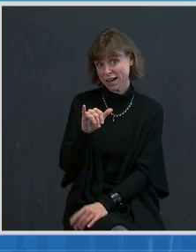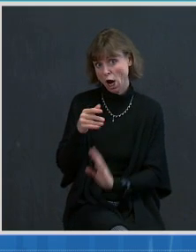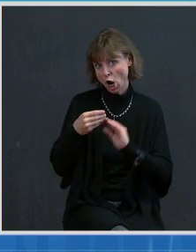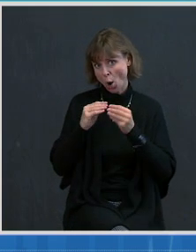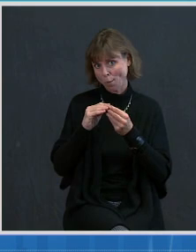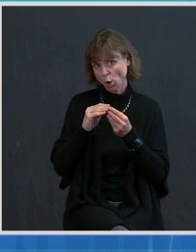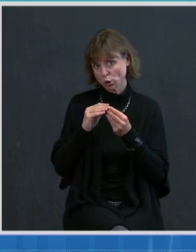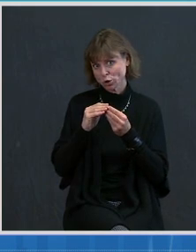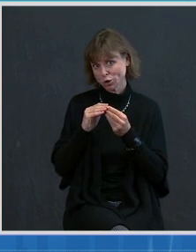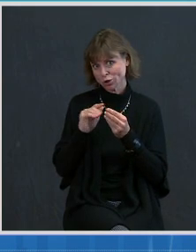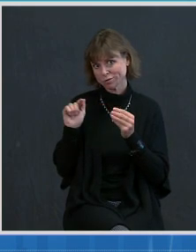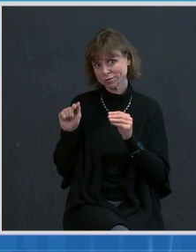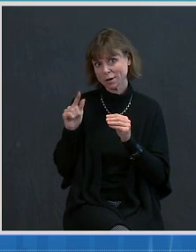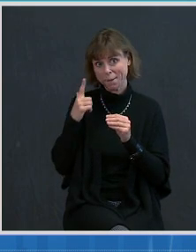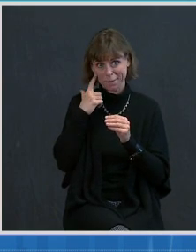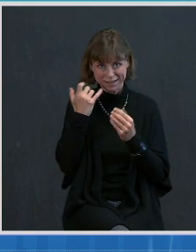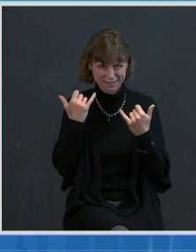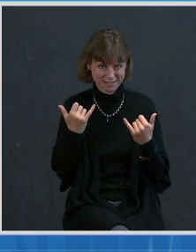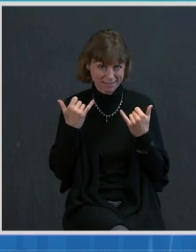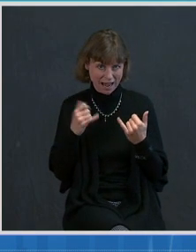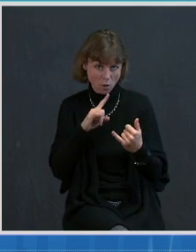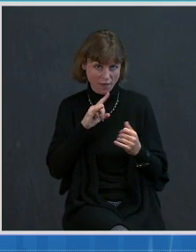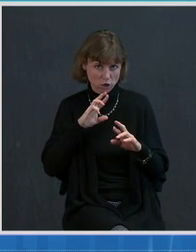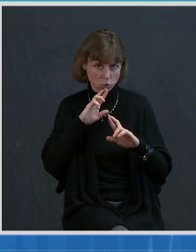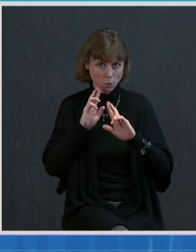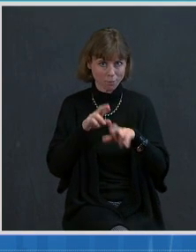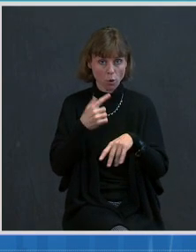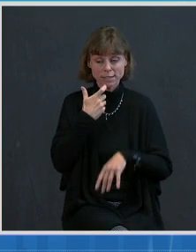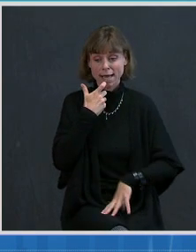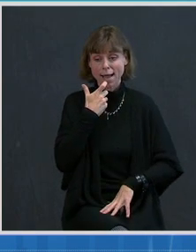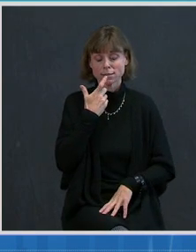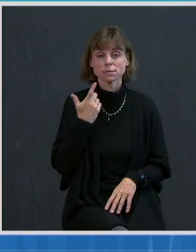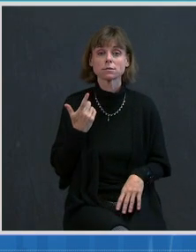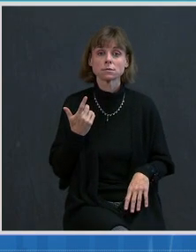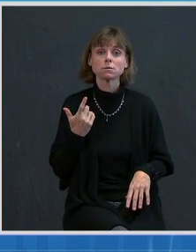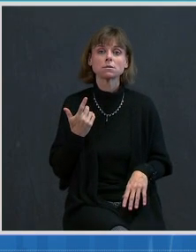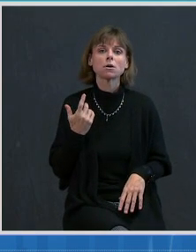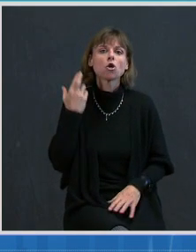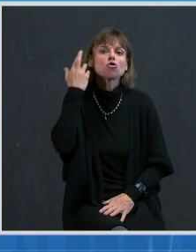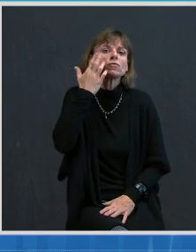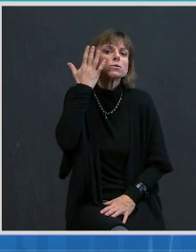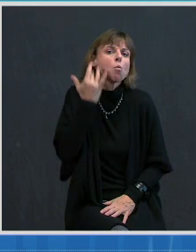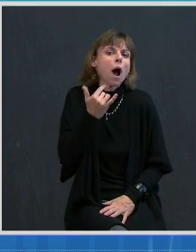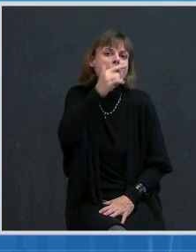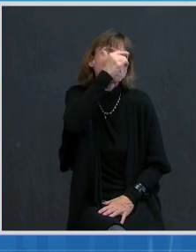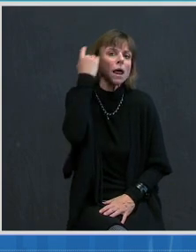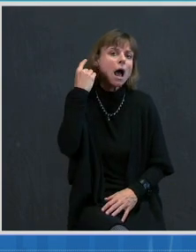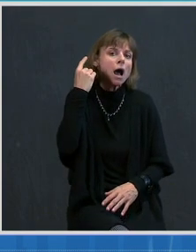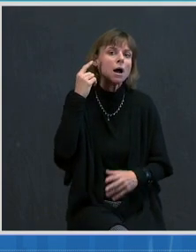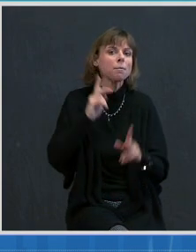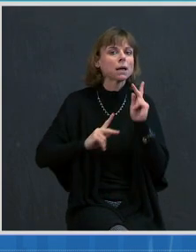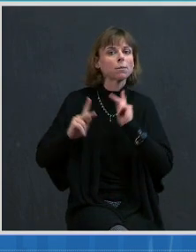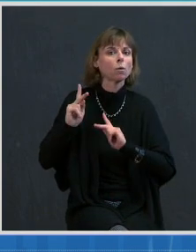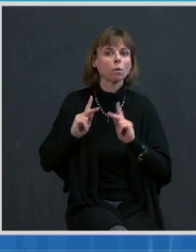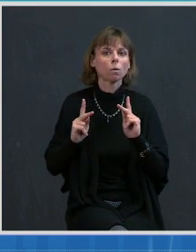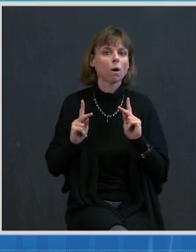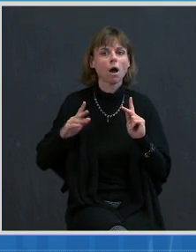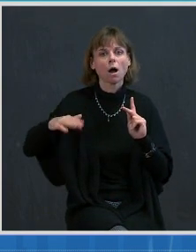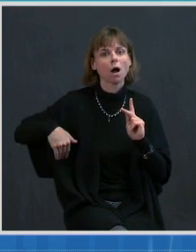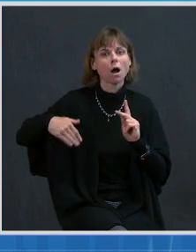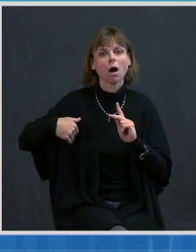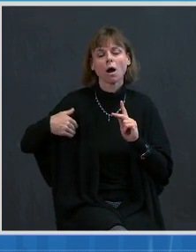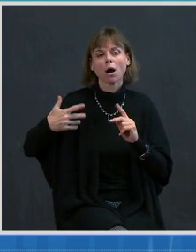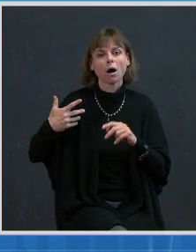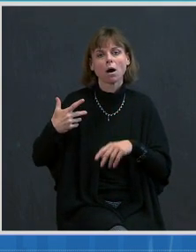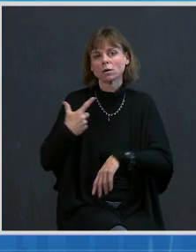from Brilliant Corners that talks about the reason why Black people have not gotten it. It's not